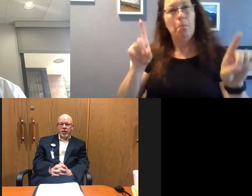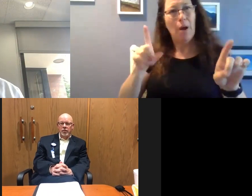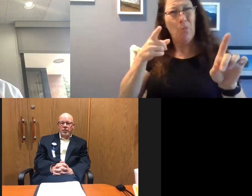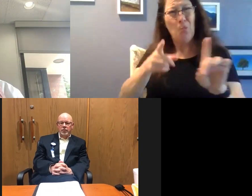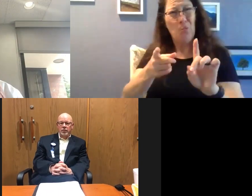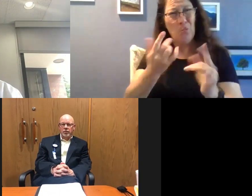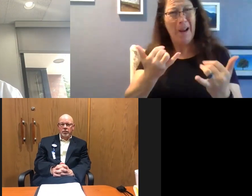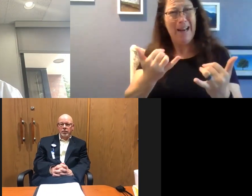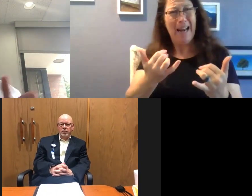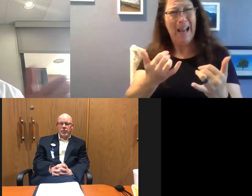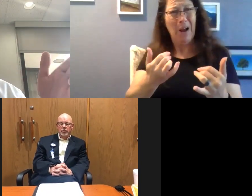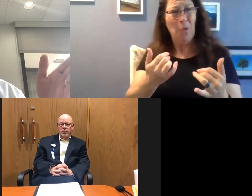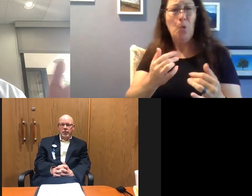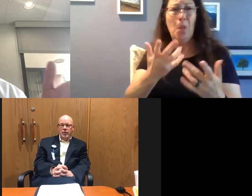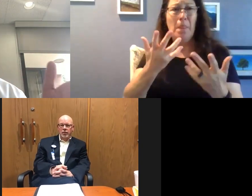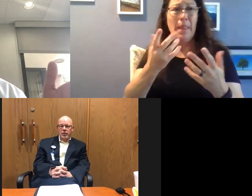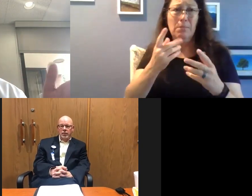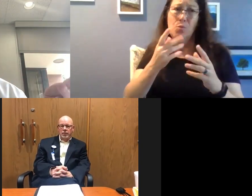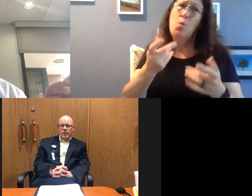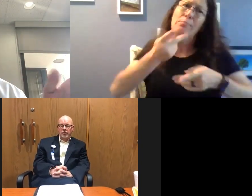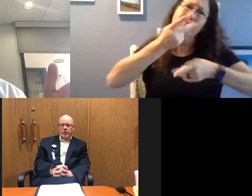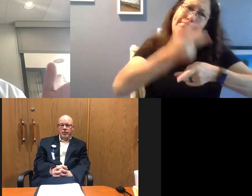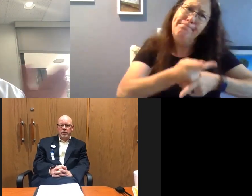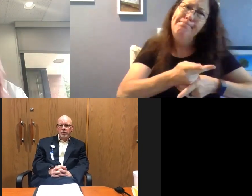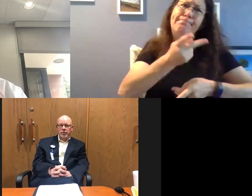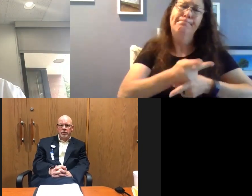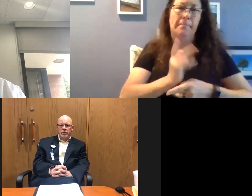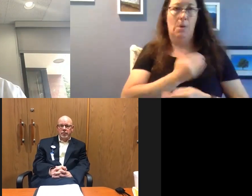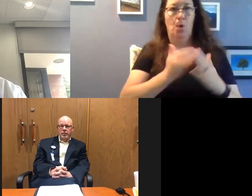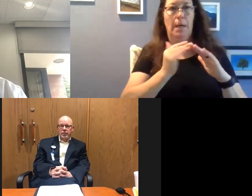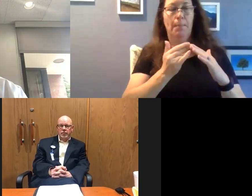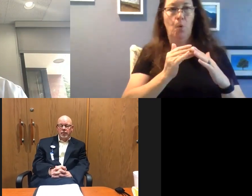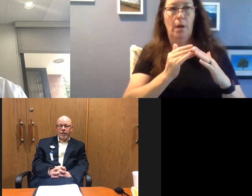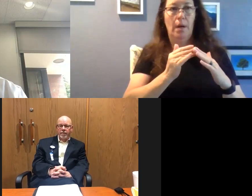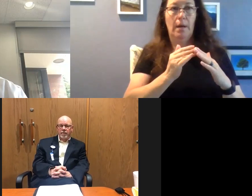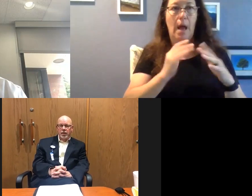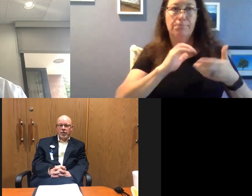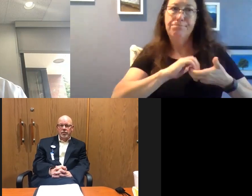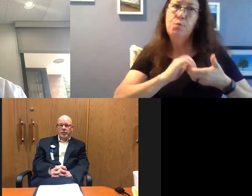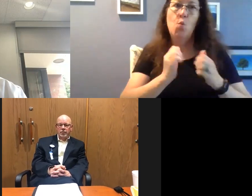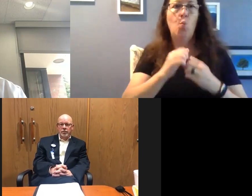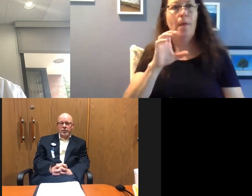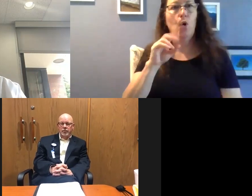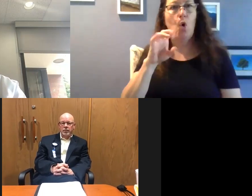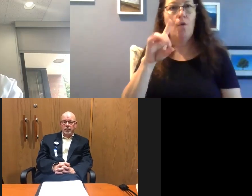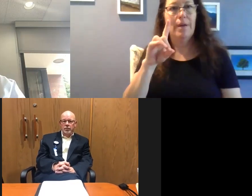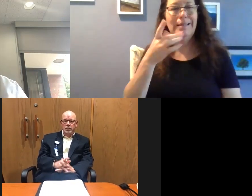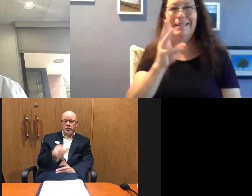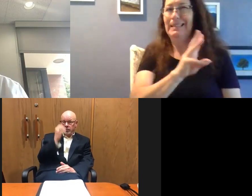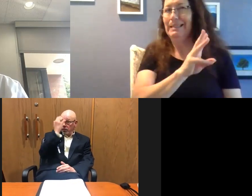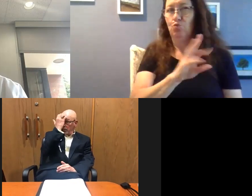is our desire to continue to care for the community as well as coexist with COVID for the next six to nine months